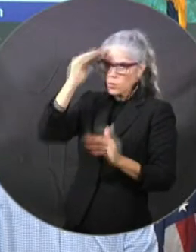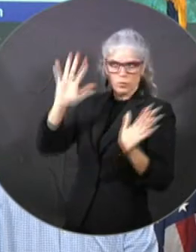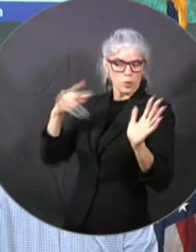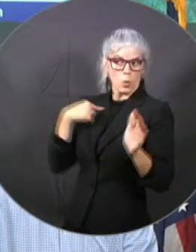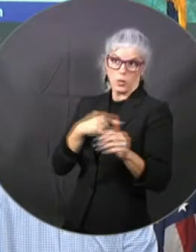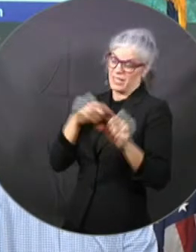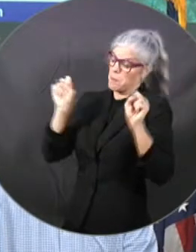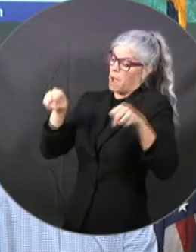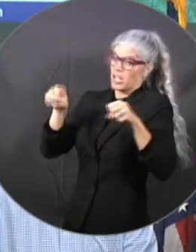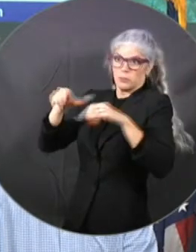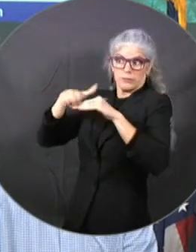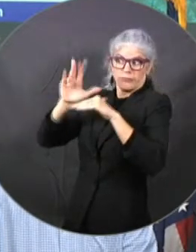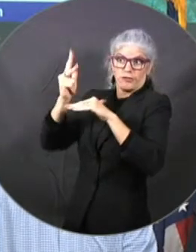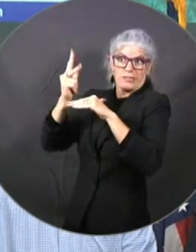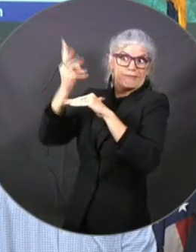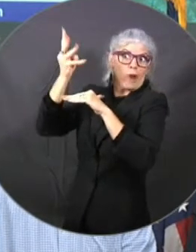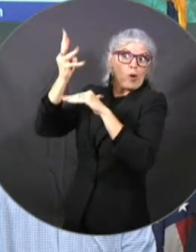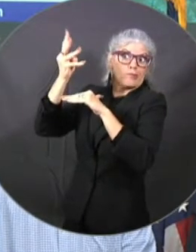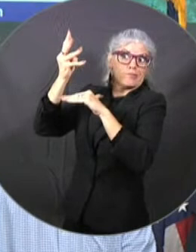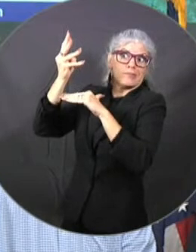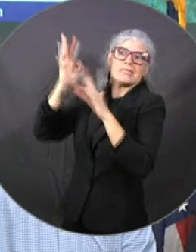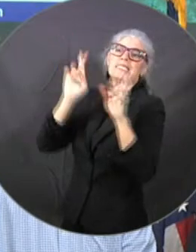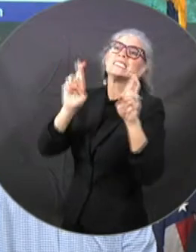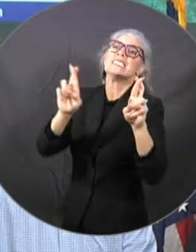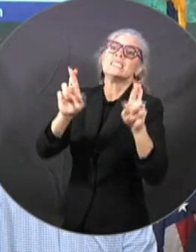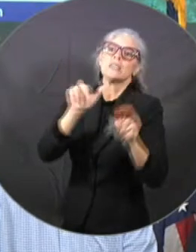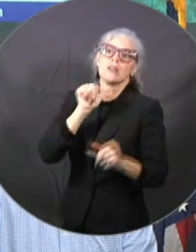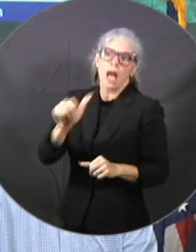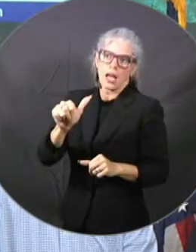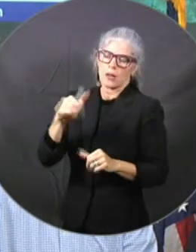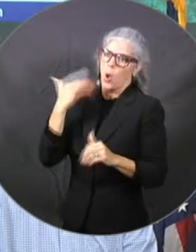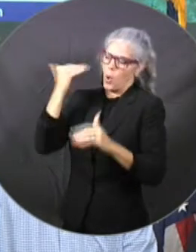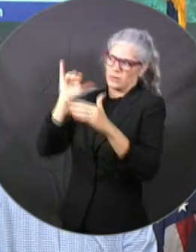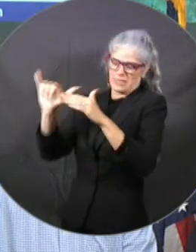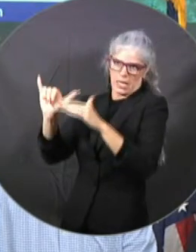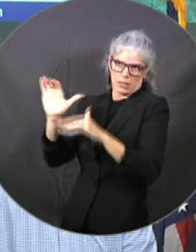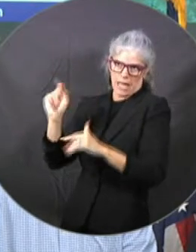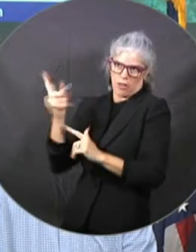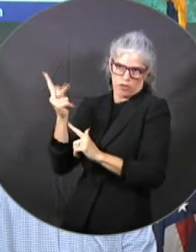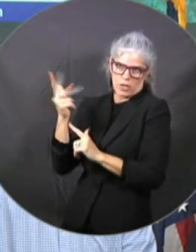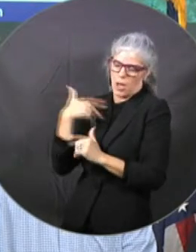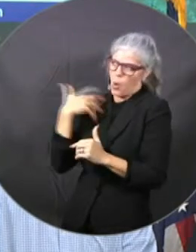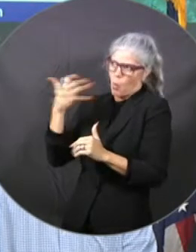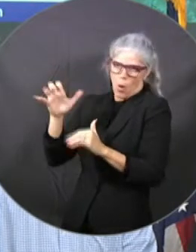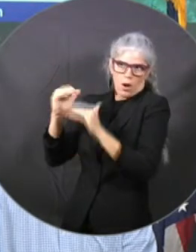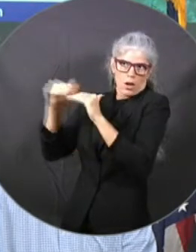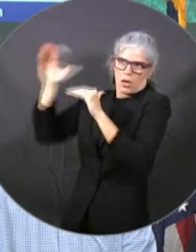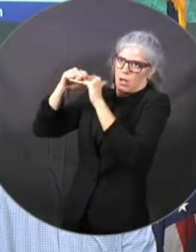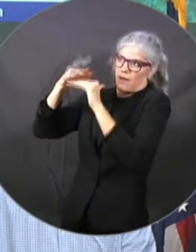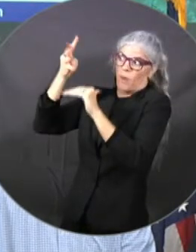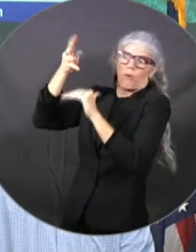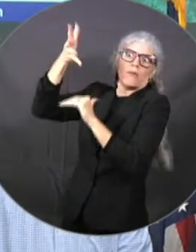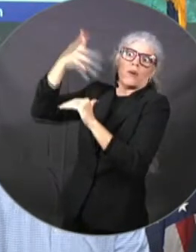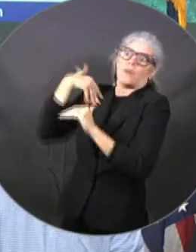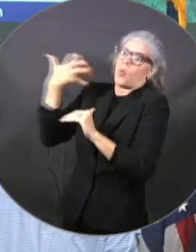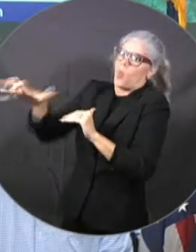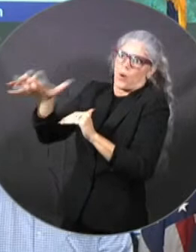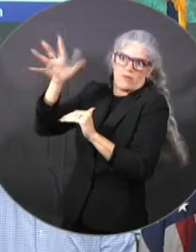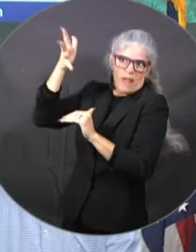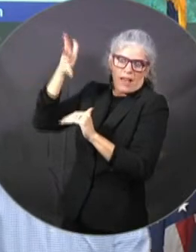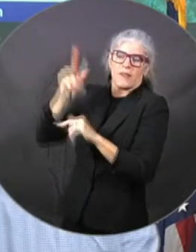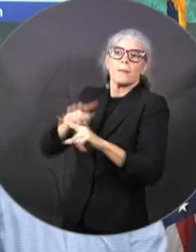it doesn't get much worse than a Category 3. But the reality is, is you got basically clear sailing for this thing.